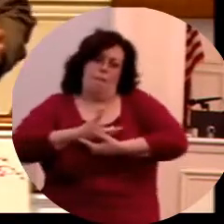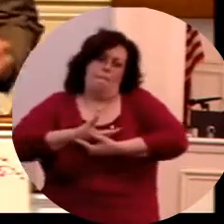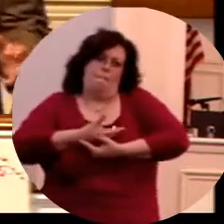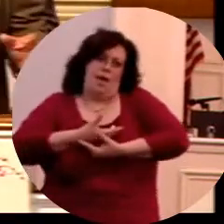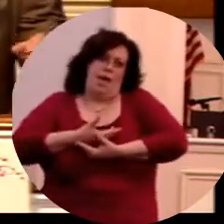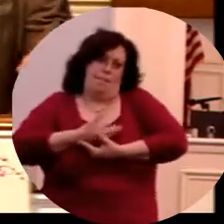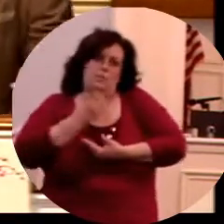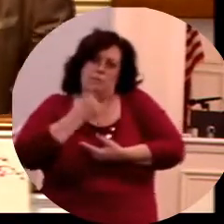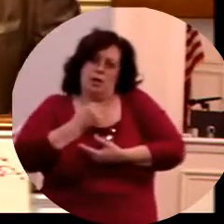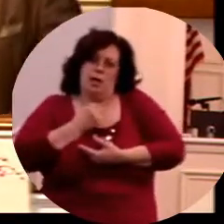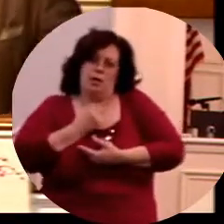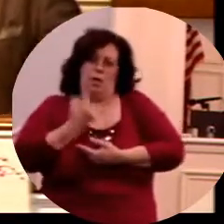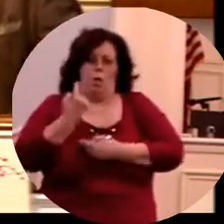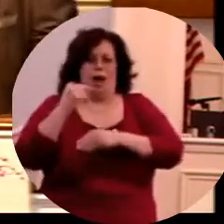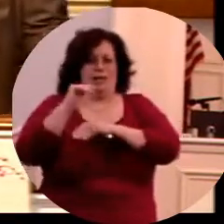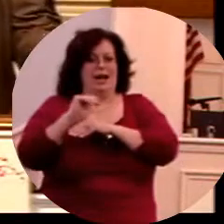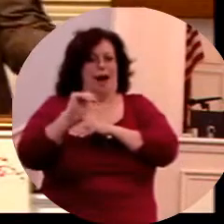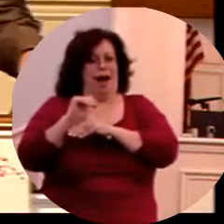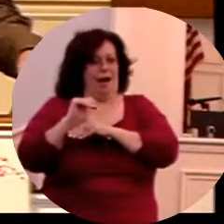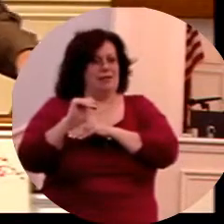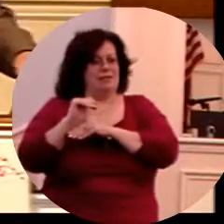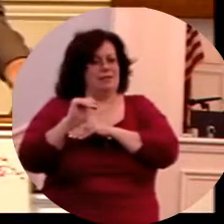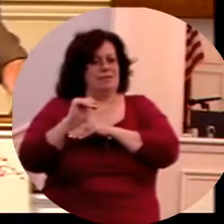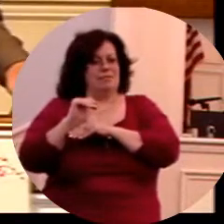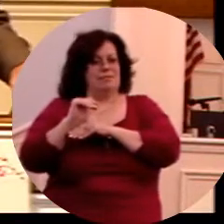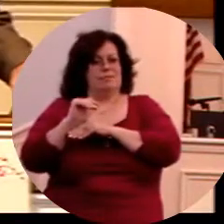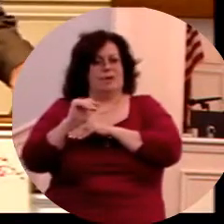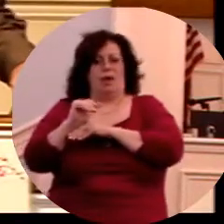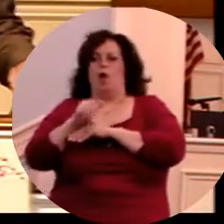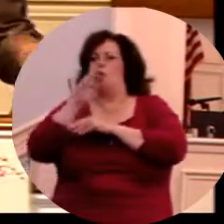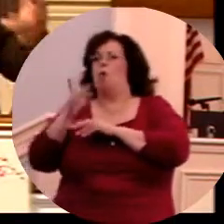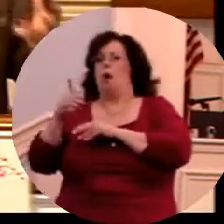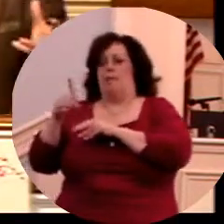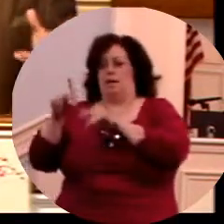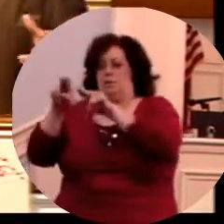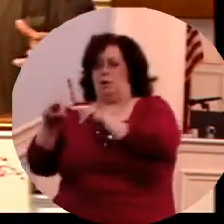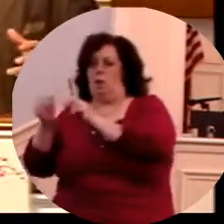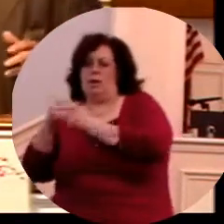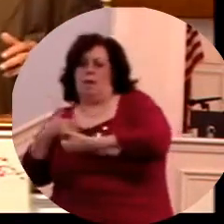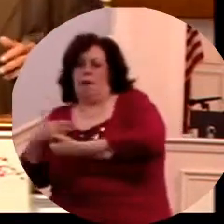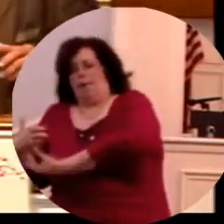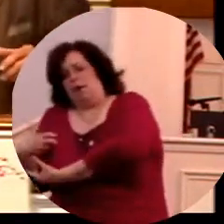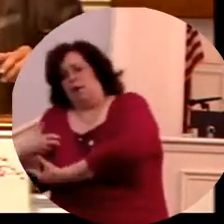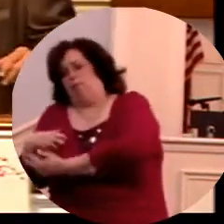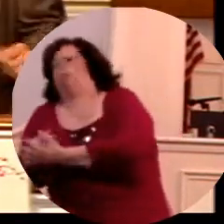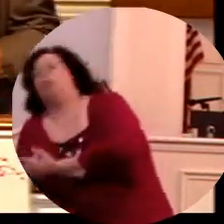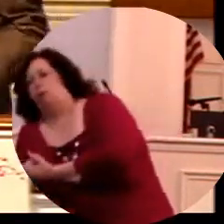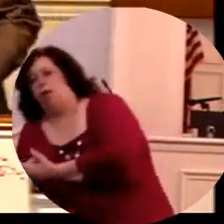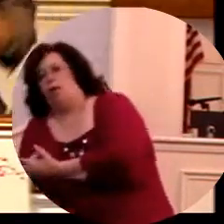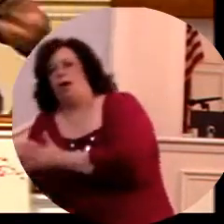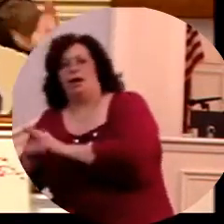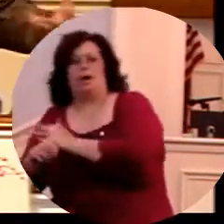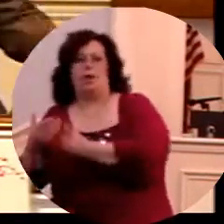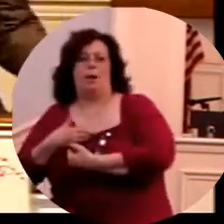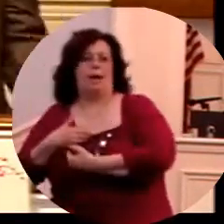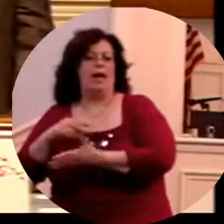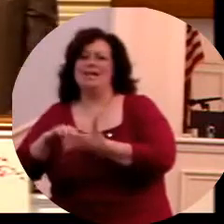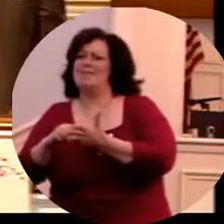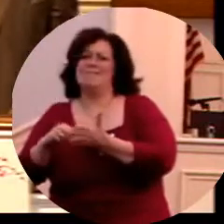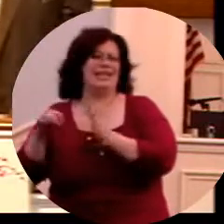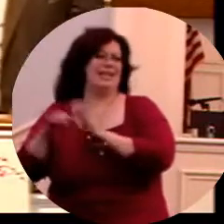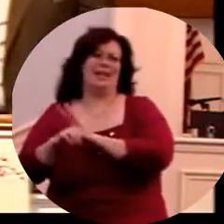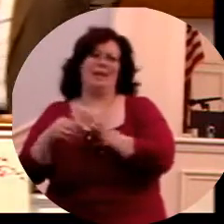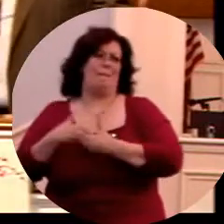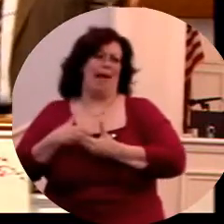children and one night, and they went to bed, one of the mothers rolled over on her child and her child died, killed her